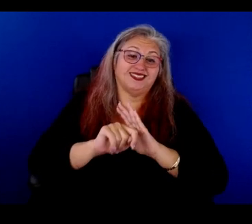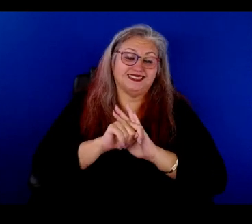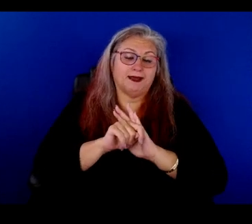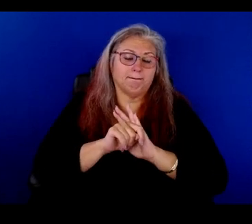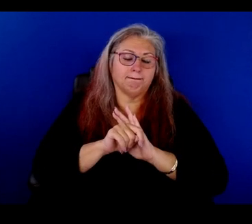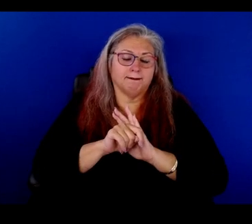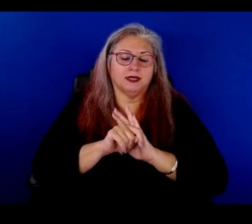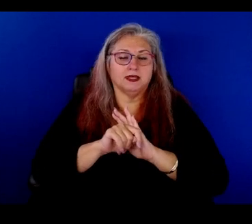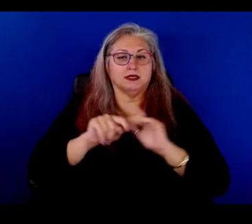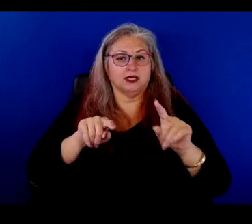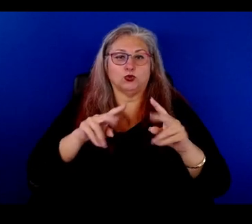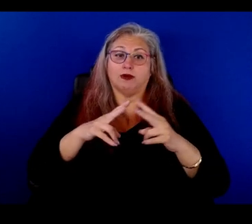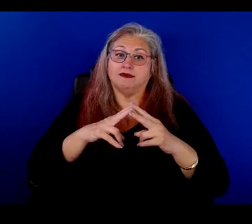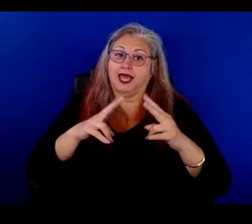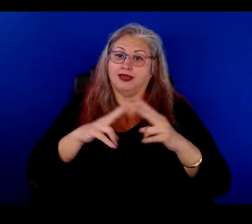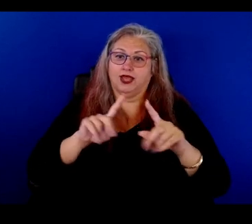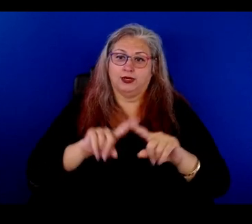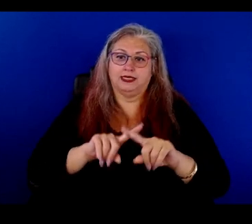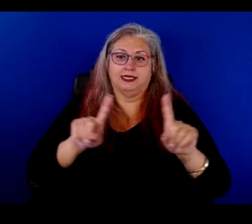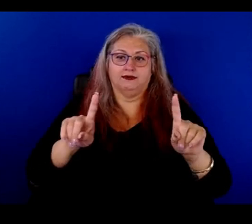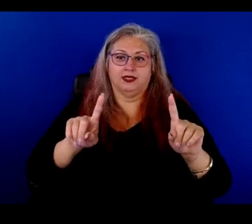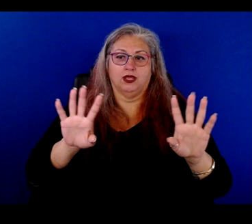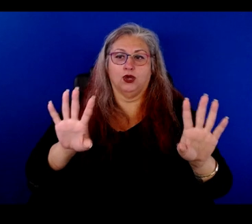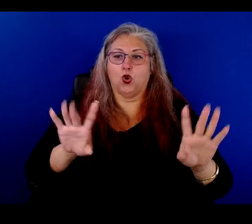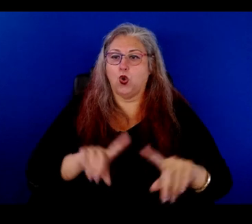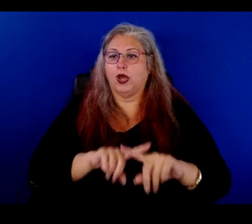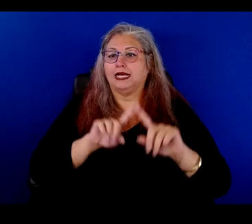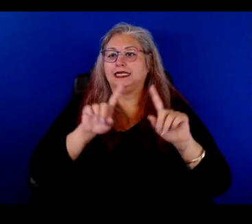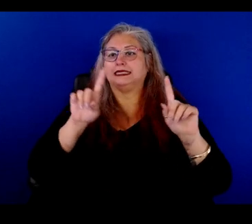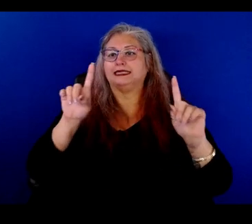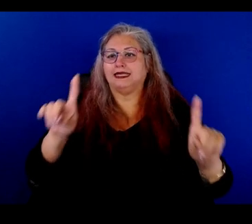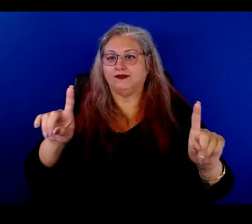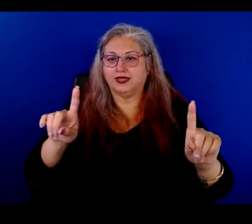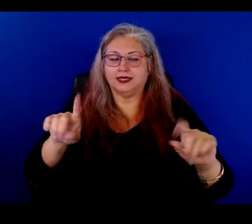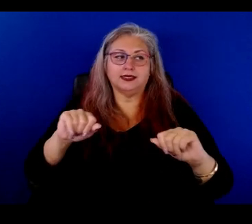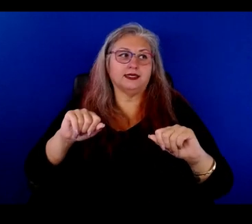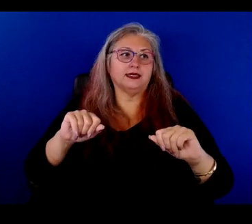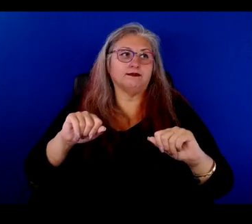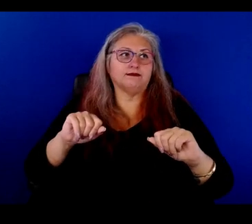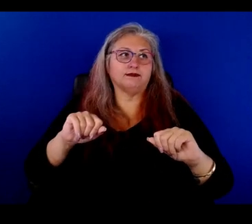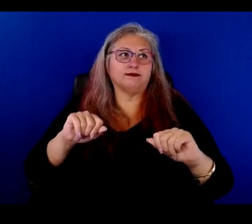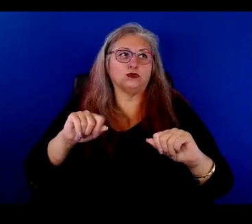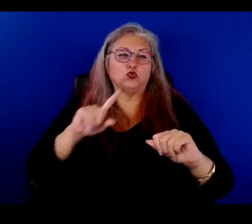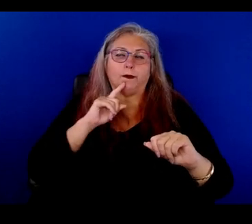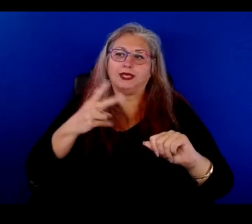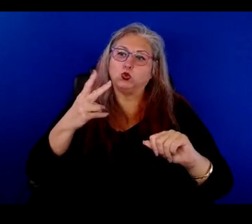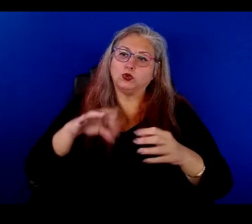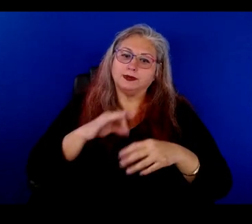it was very different. It was very, very different to be two-spirit,